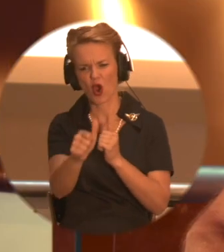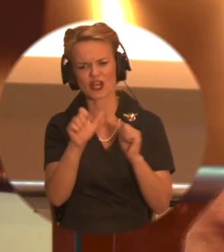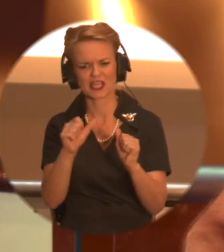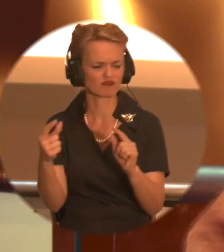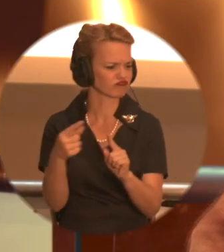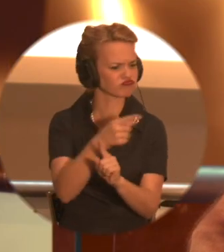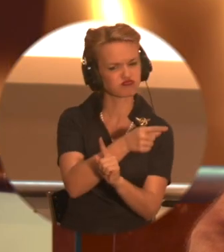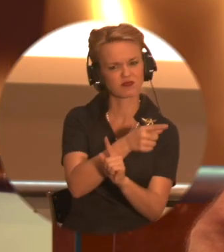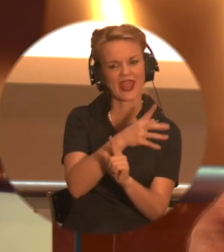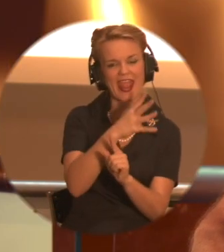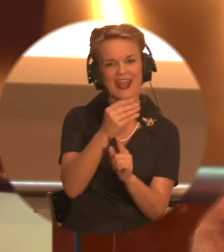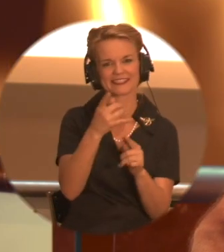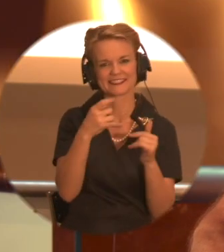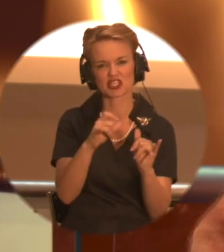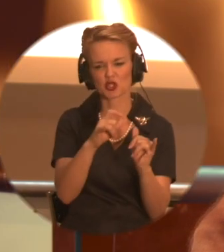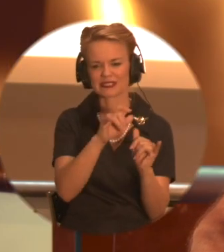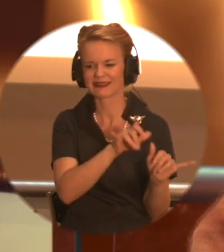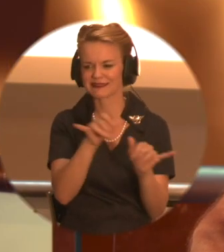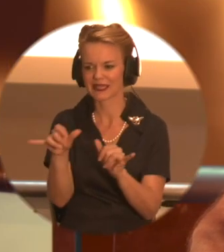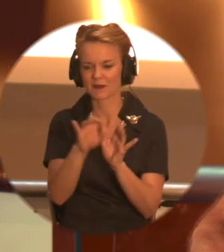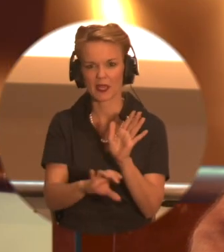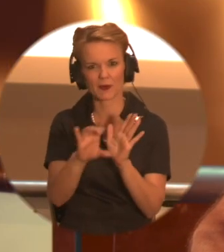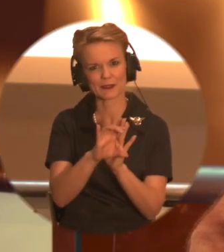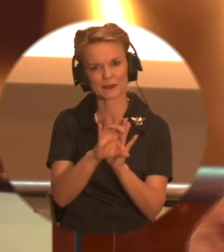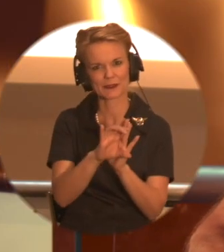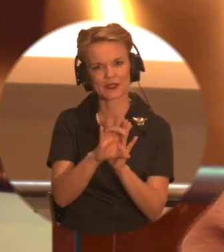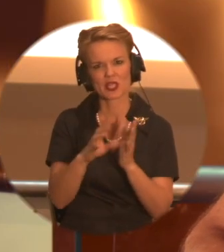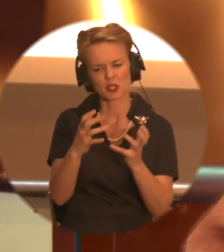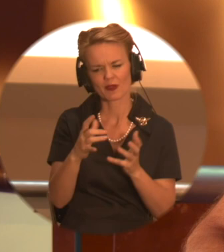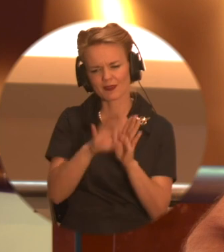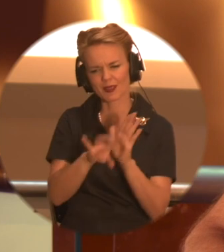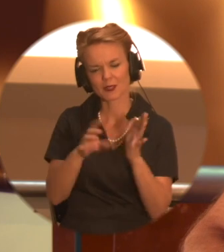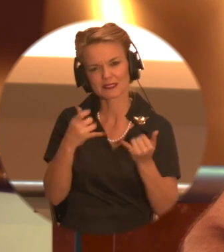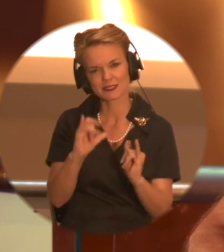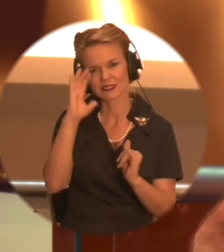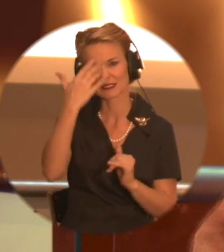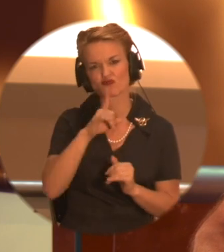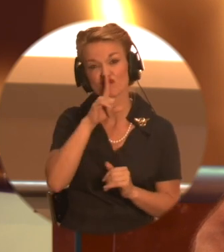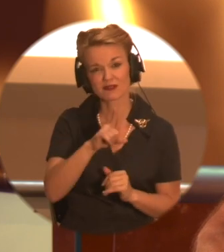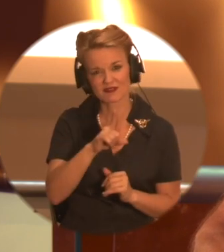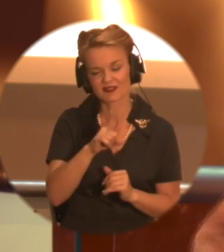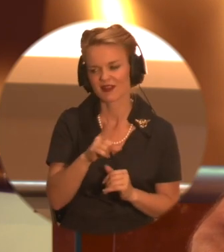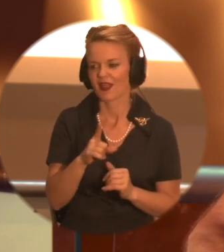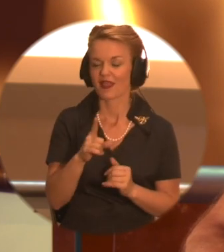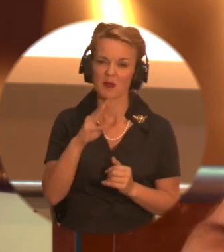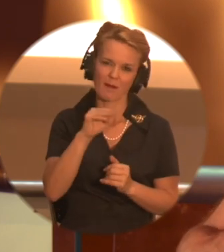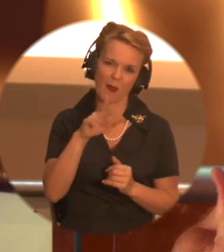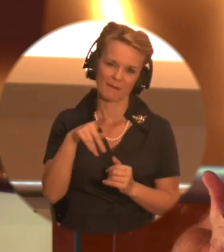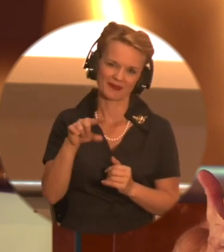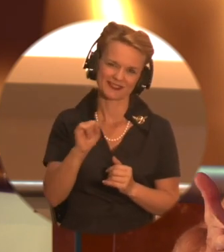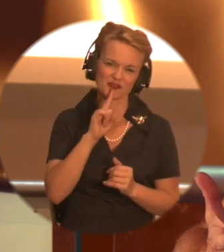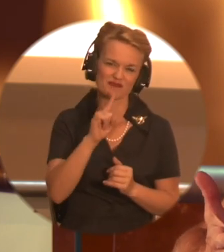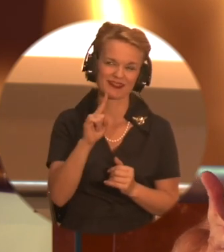with a certain style of character before it, it becomes unbelievable? Right. You know, the Muppets are a bit more abstract, a bit